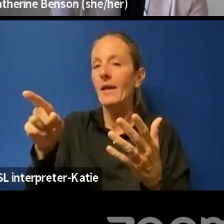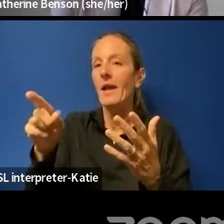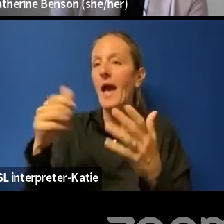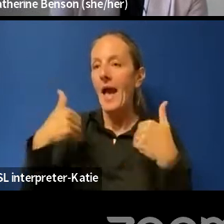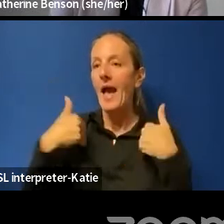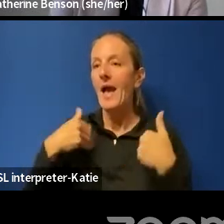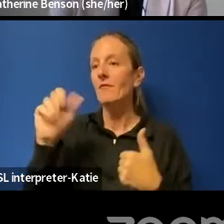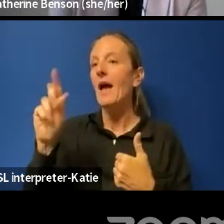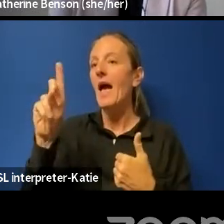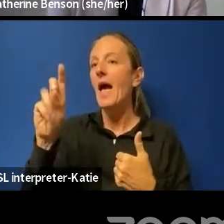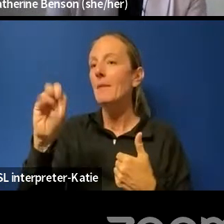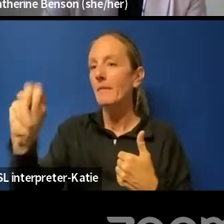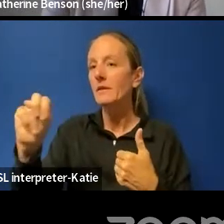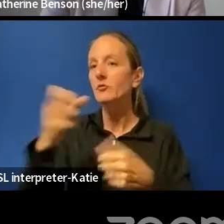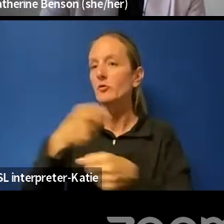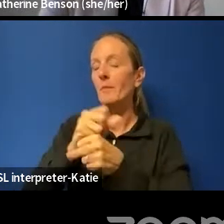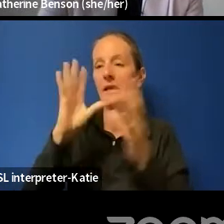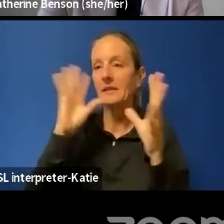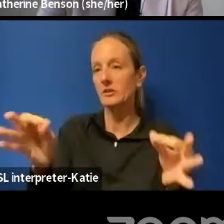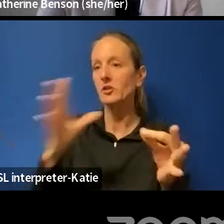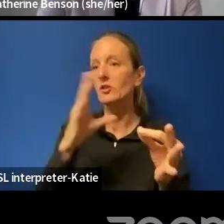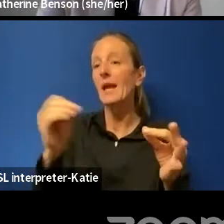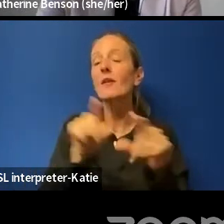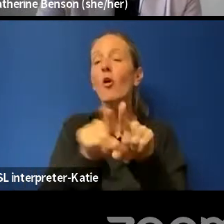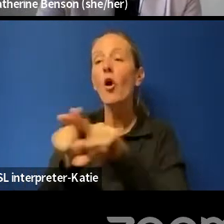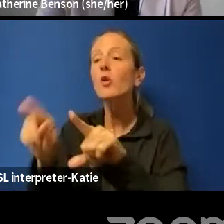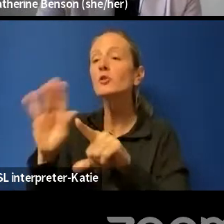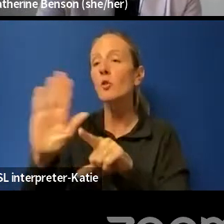statutory authority. Thank you so